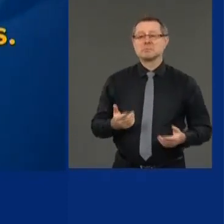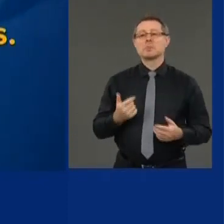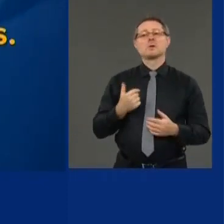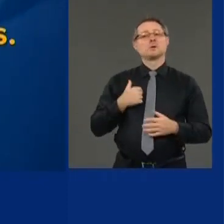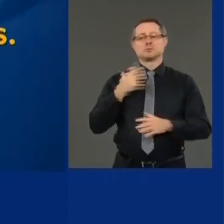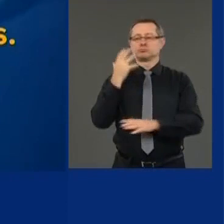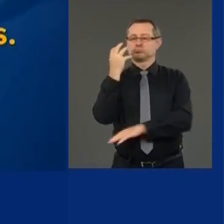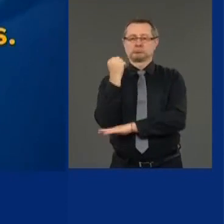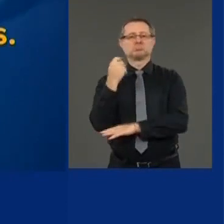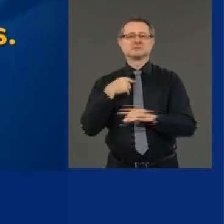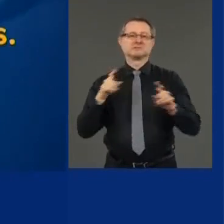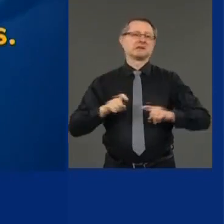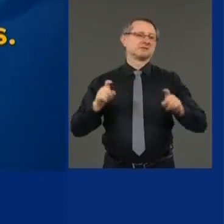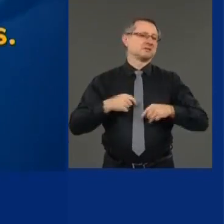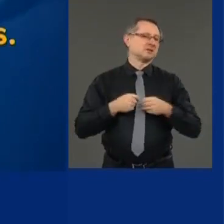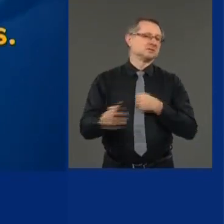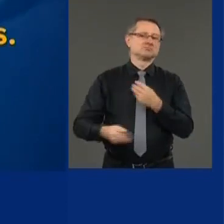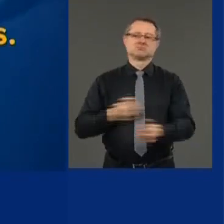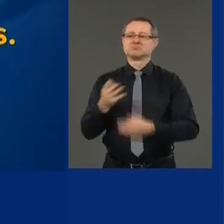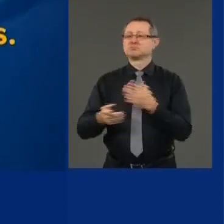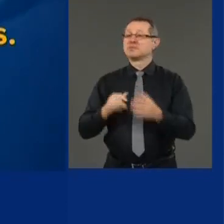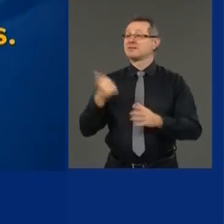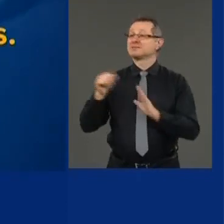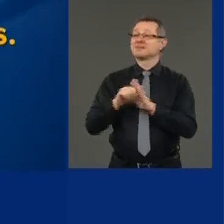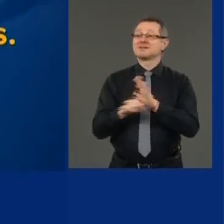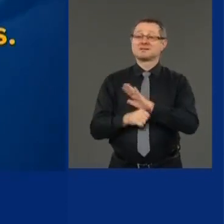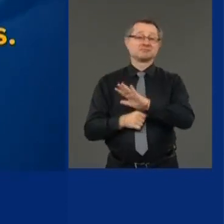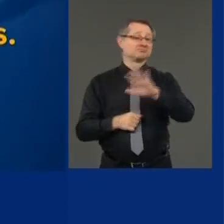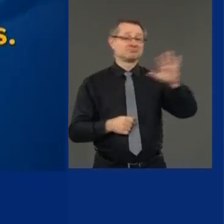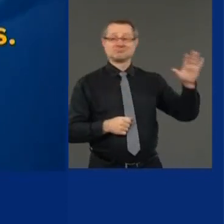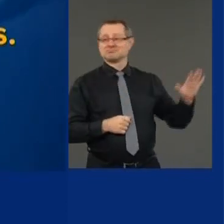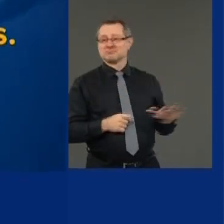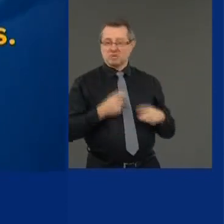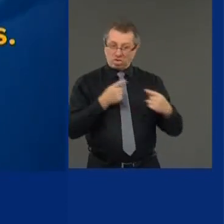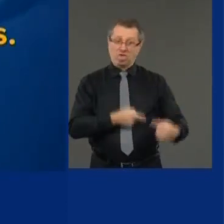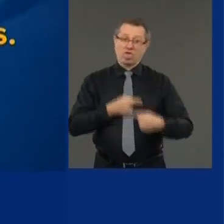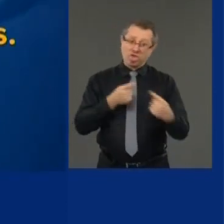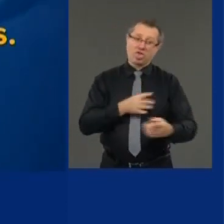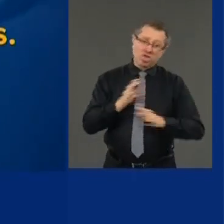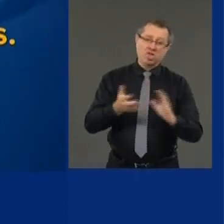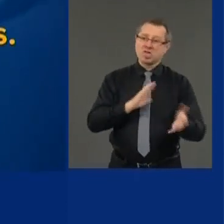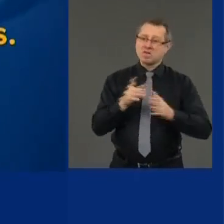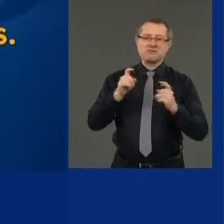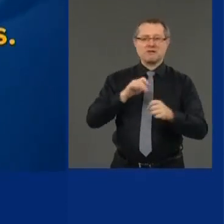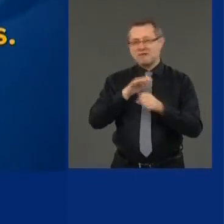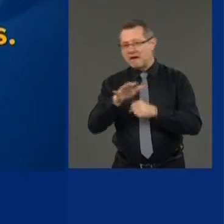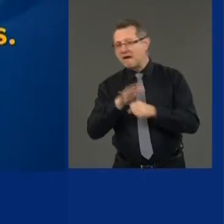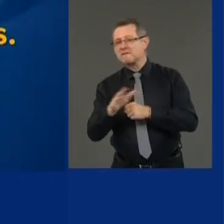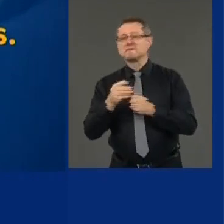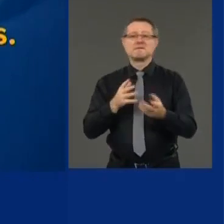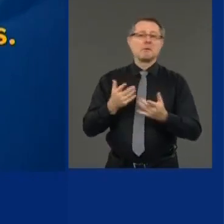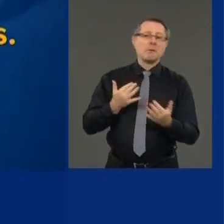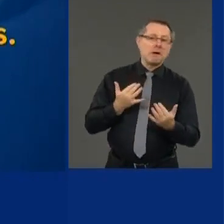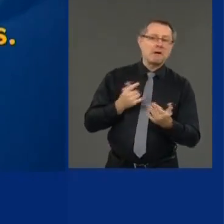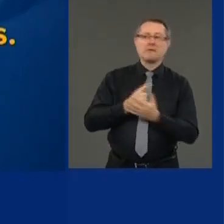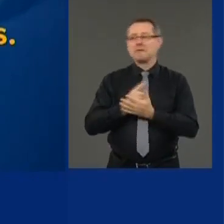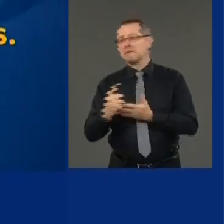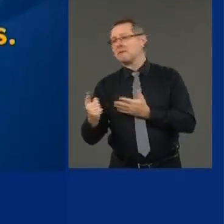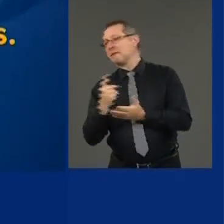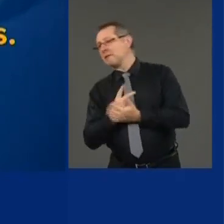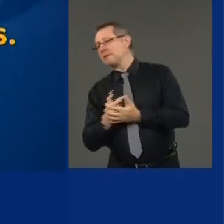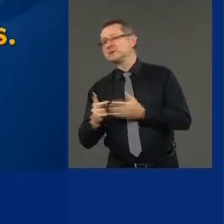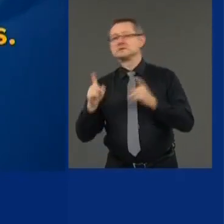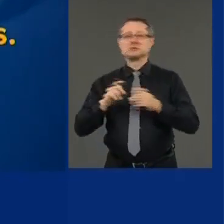Uh, you look at these other states that are still having trouble on testing. They're having long turnarounds on testing. Testing is